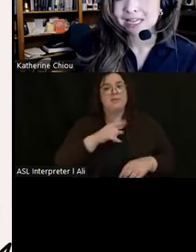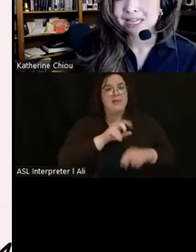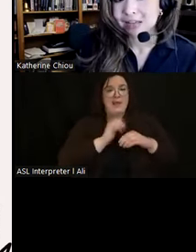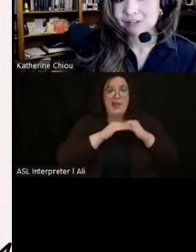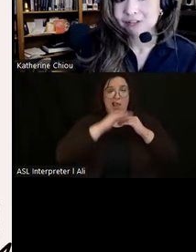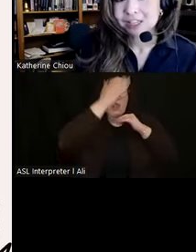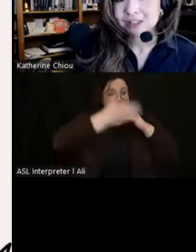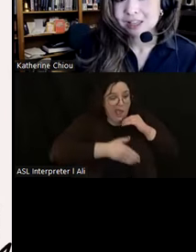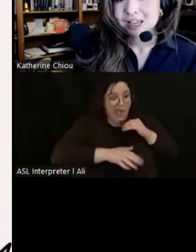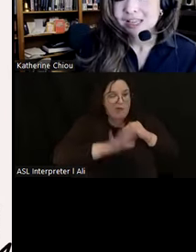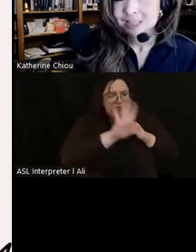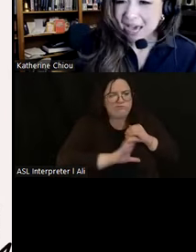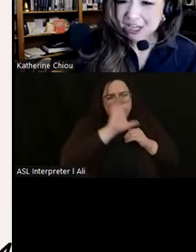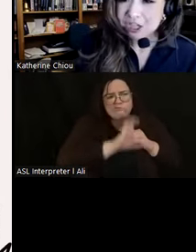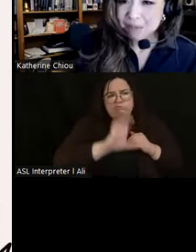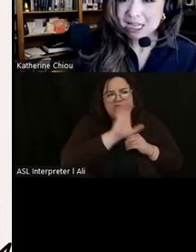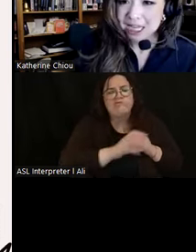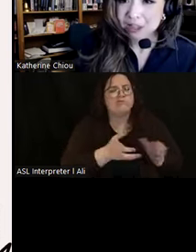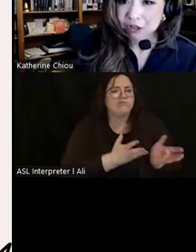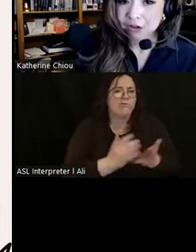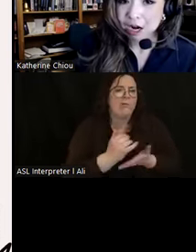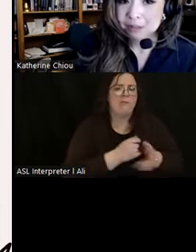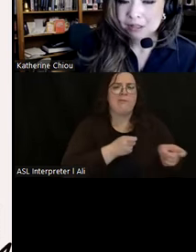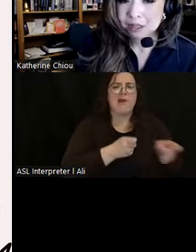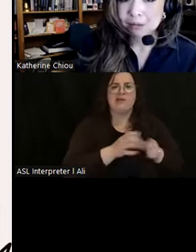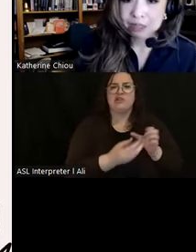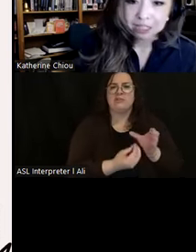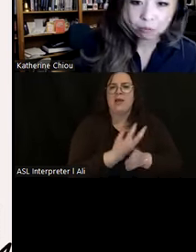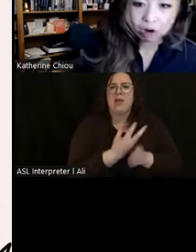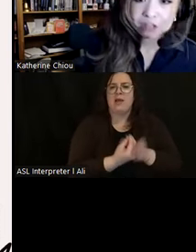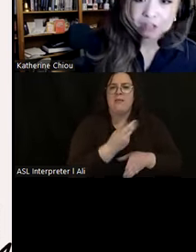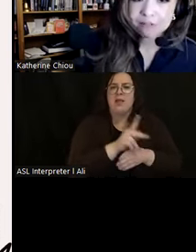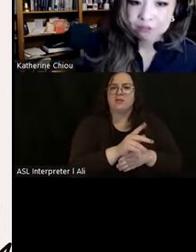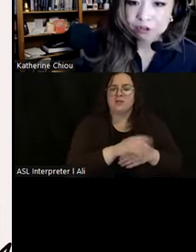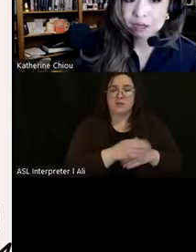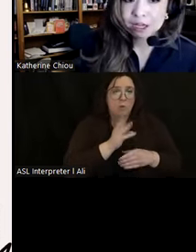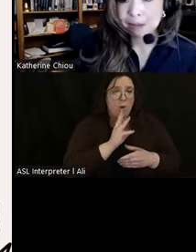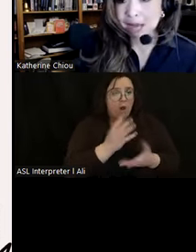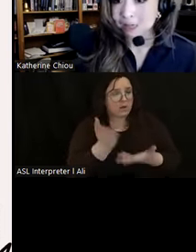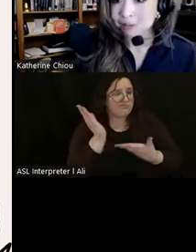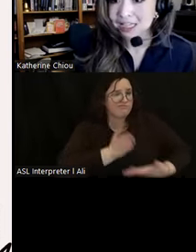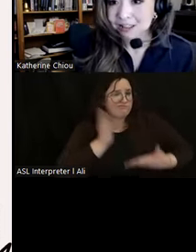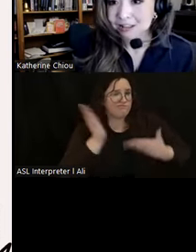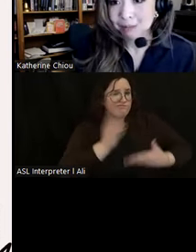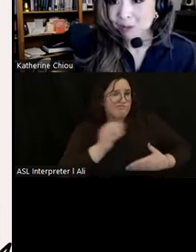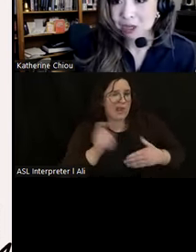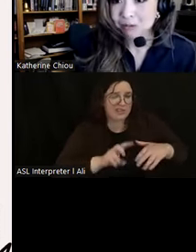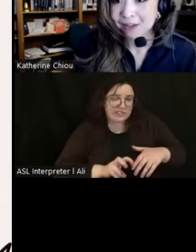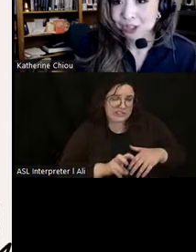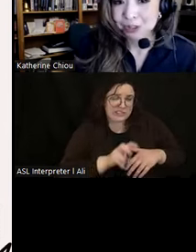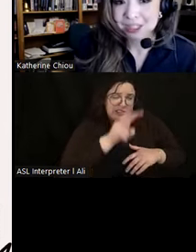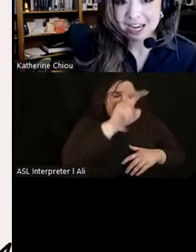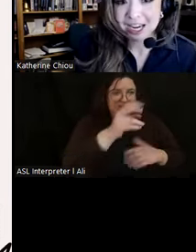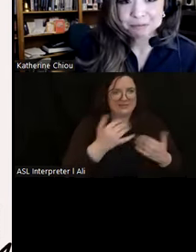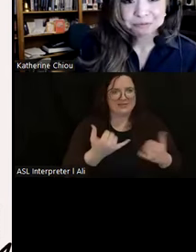nearby canals and fields to manage and maintain their crops, bringing water and food back up the hill, something we don't